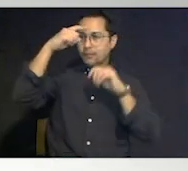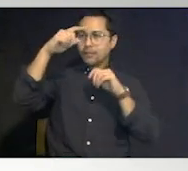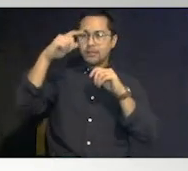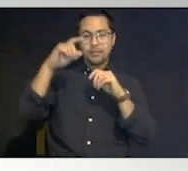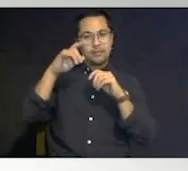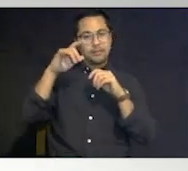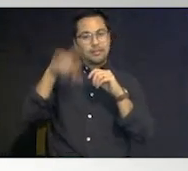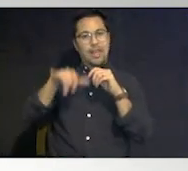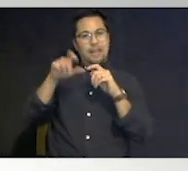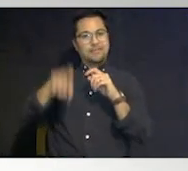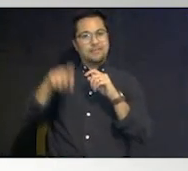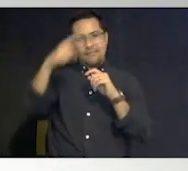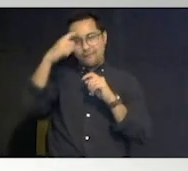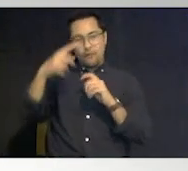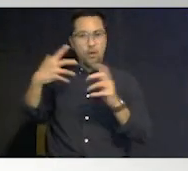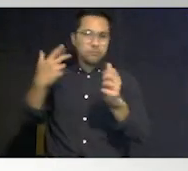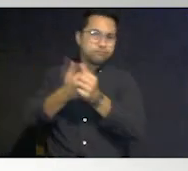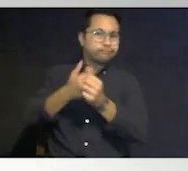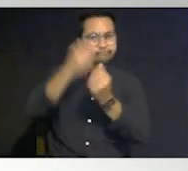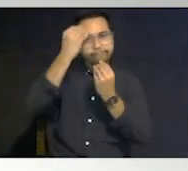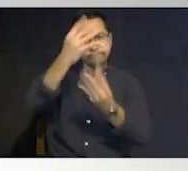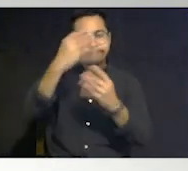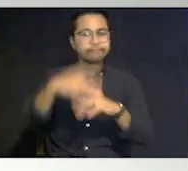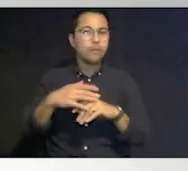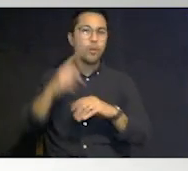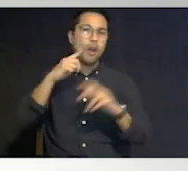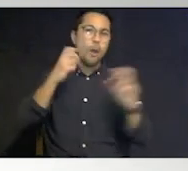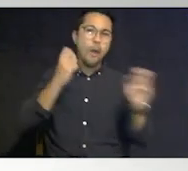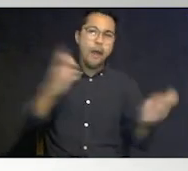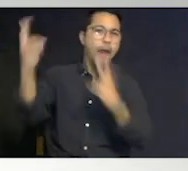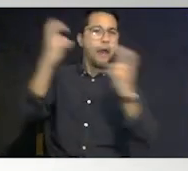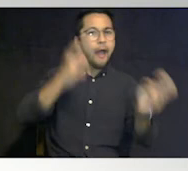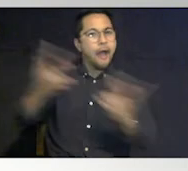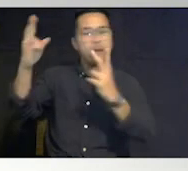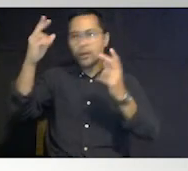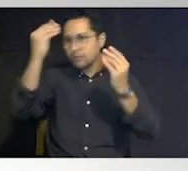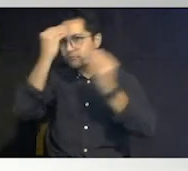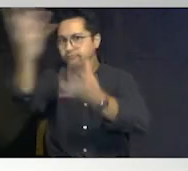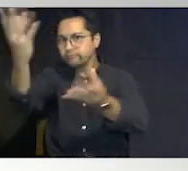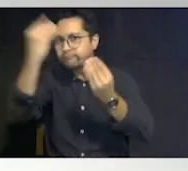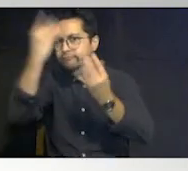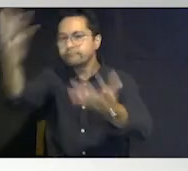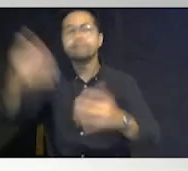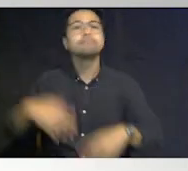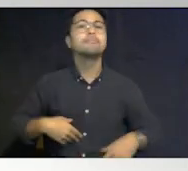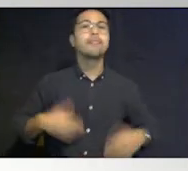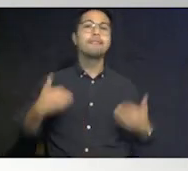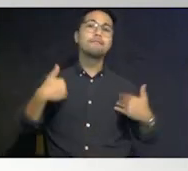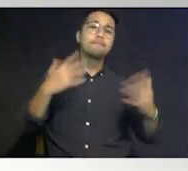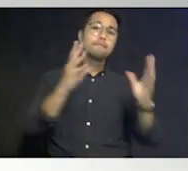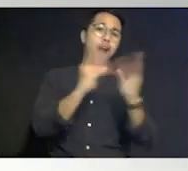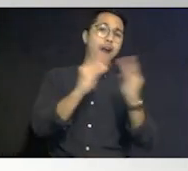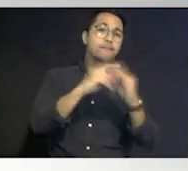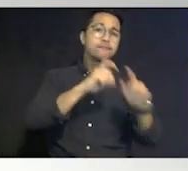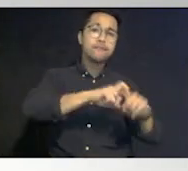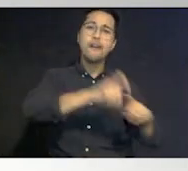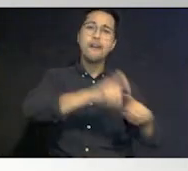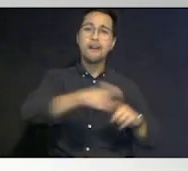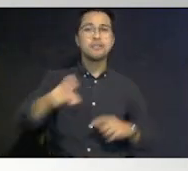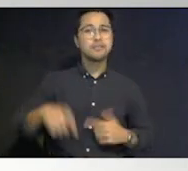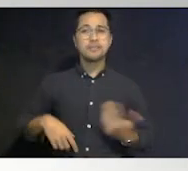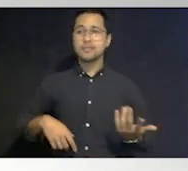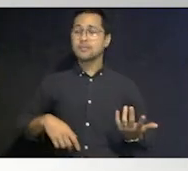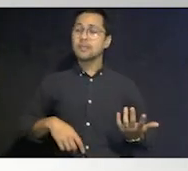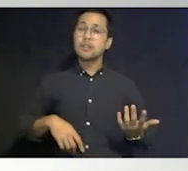-date information we push it out on the website we hold conference calls um and we we solve problems onesie